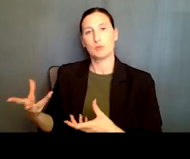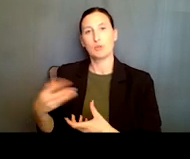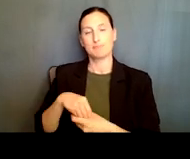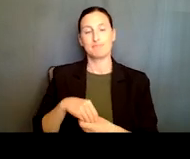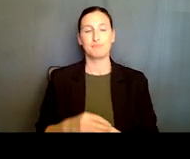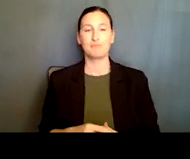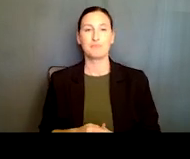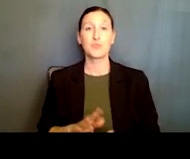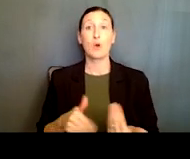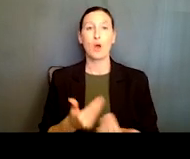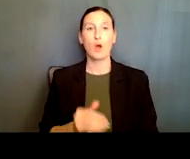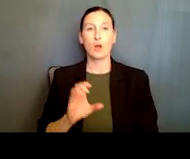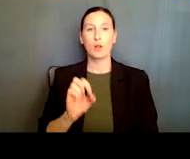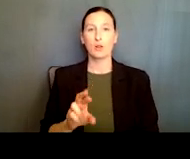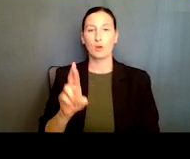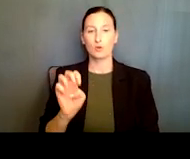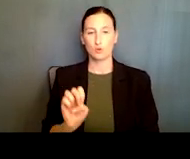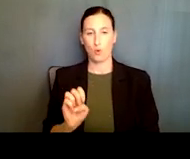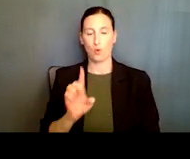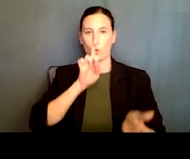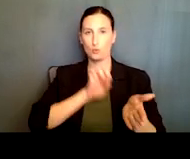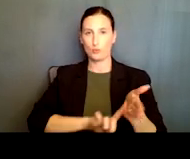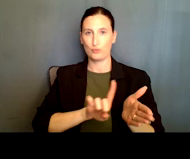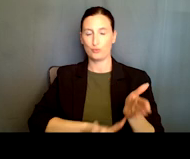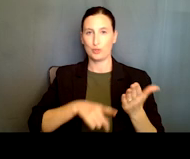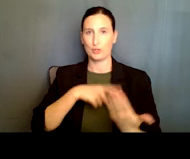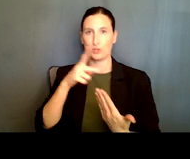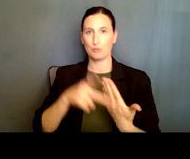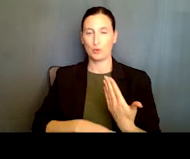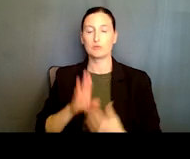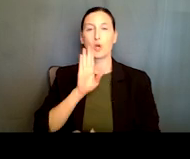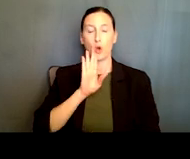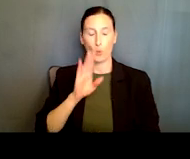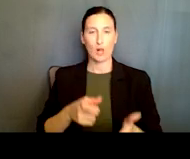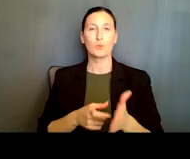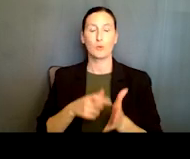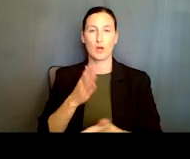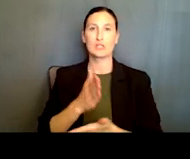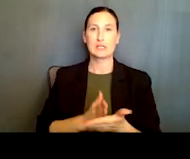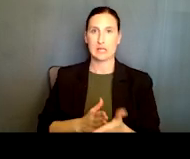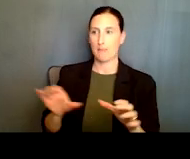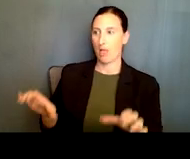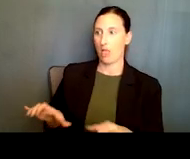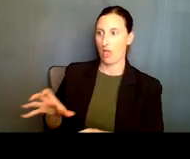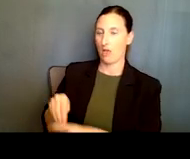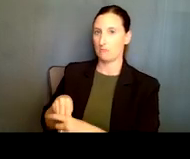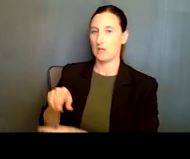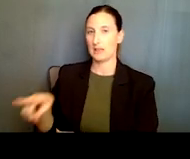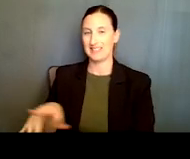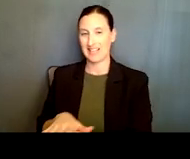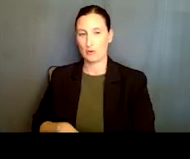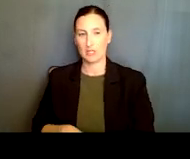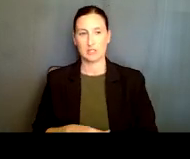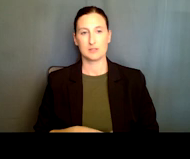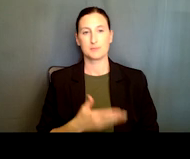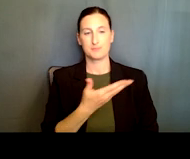core research programs will require some activities in this area. So a BPC, the broadening participation